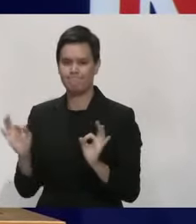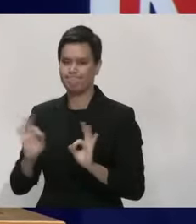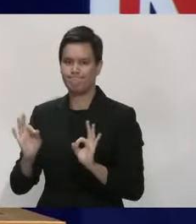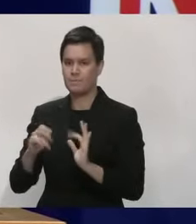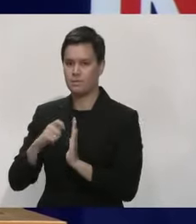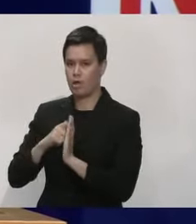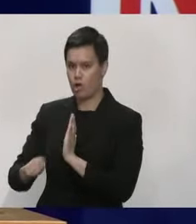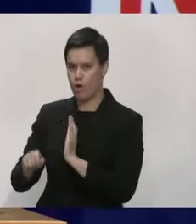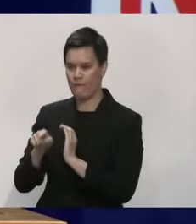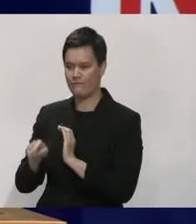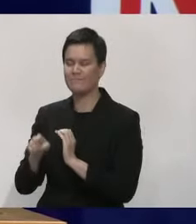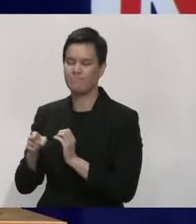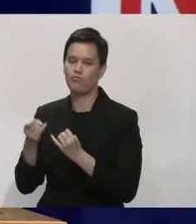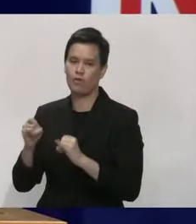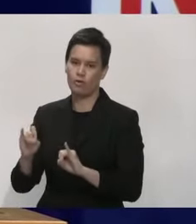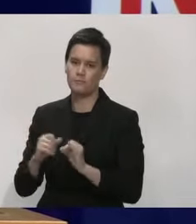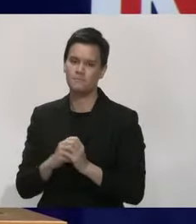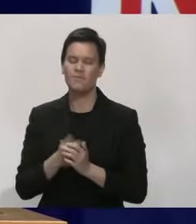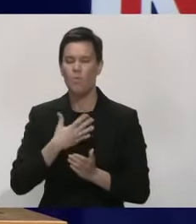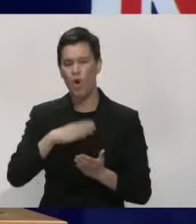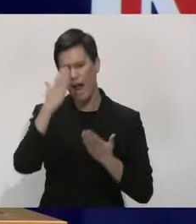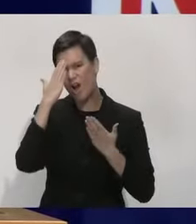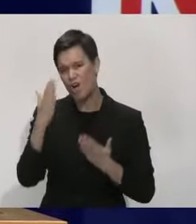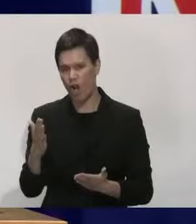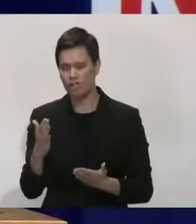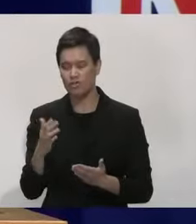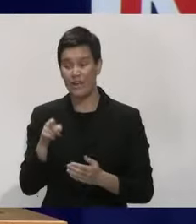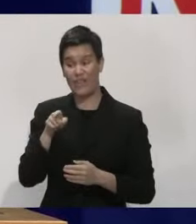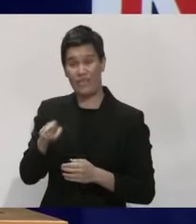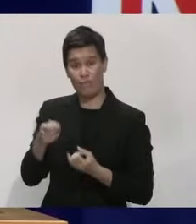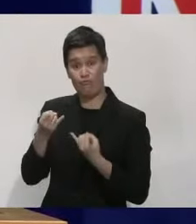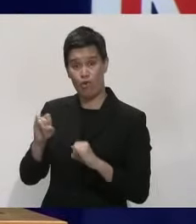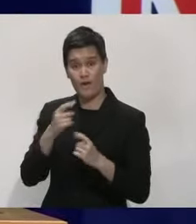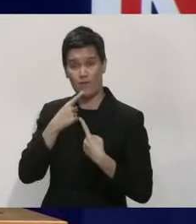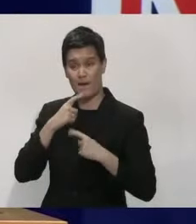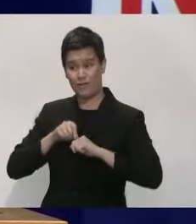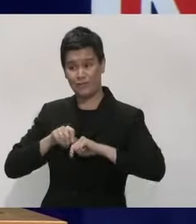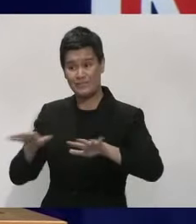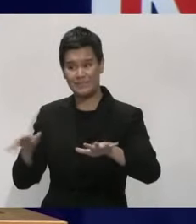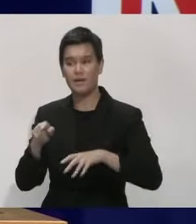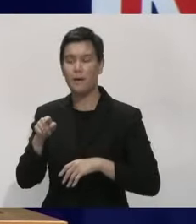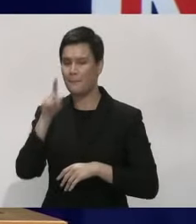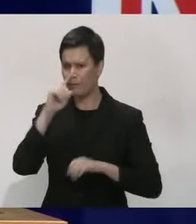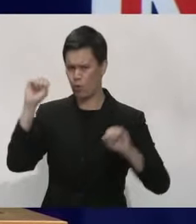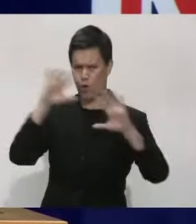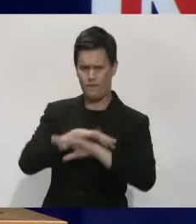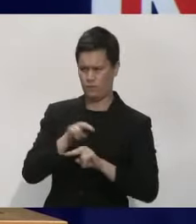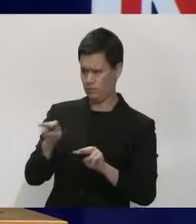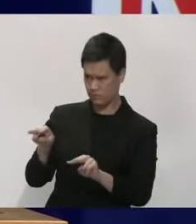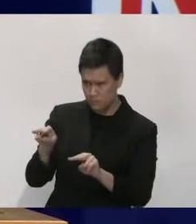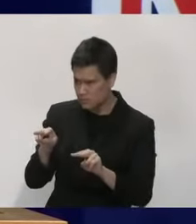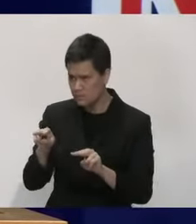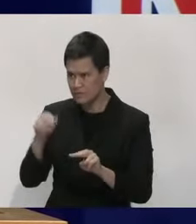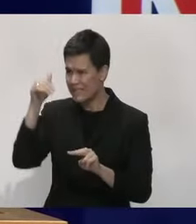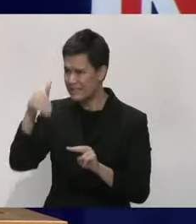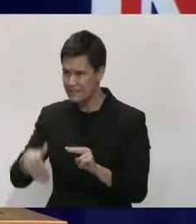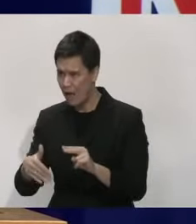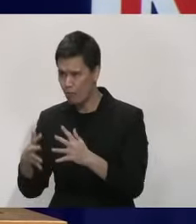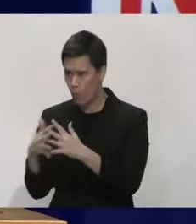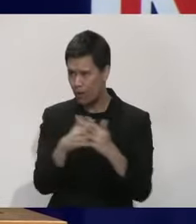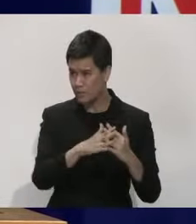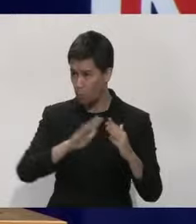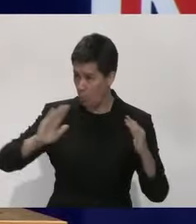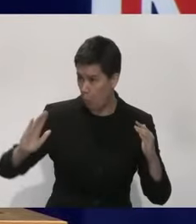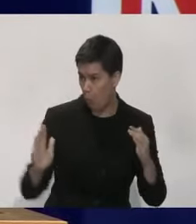happening again. And I just want to acknowledge that that did cause confusion and I know anxiety for Aucklanders